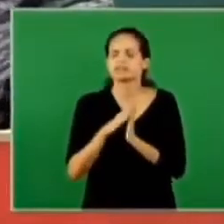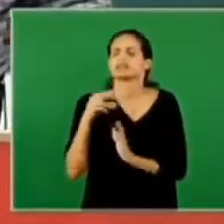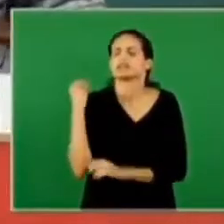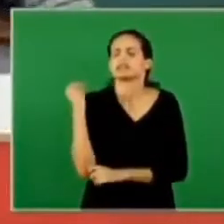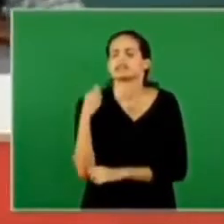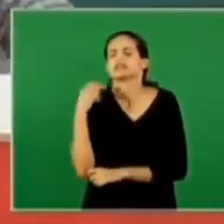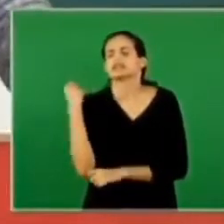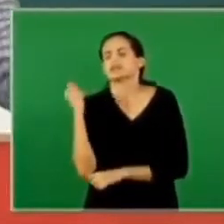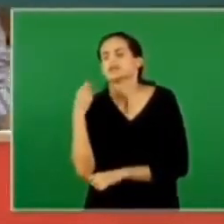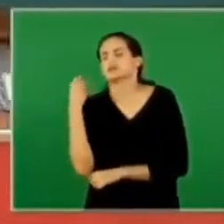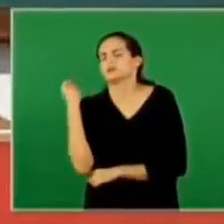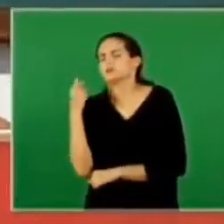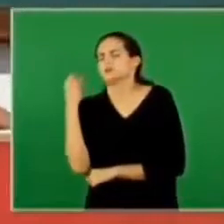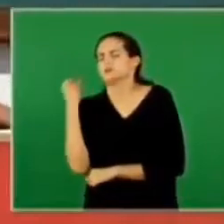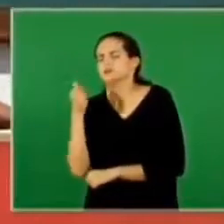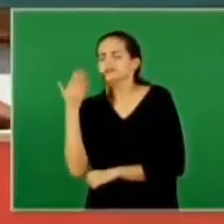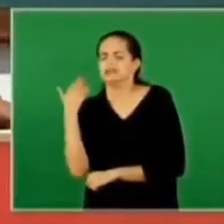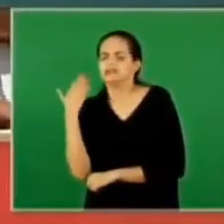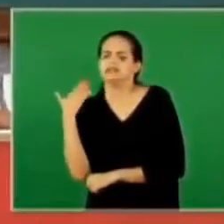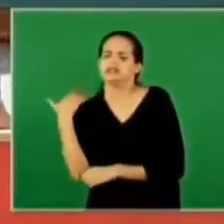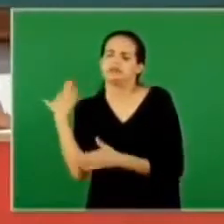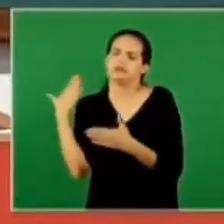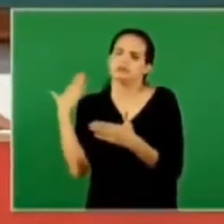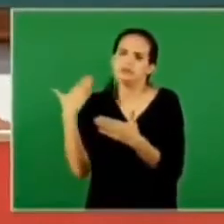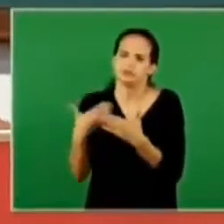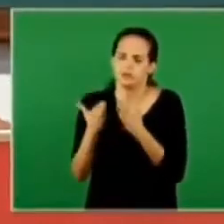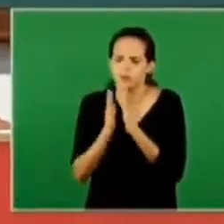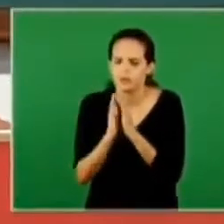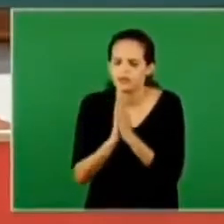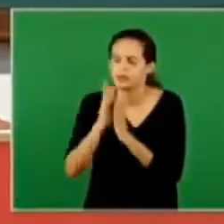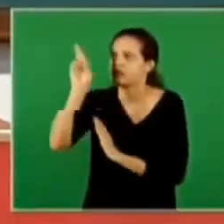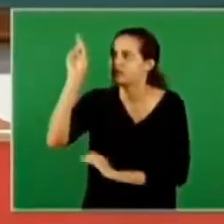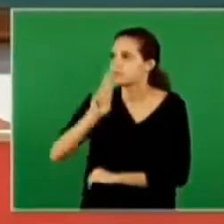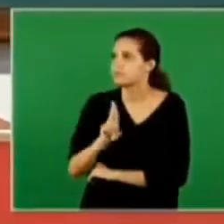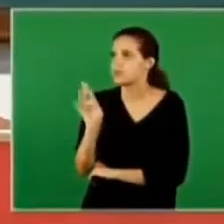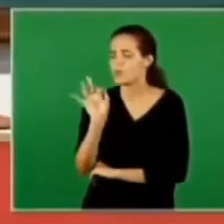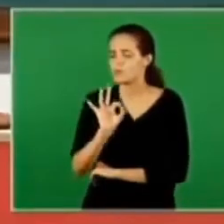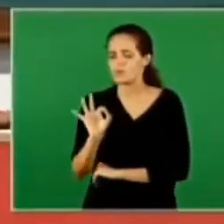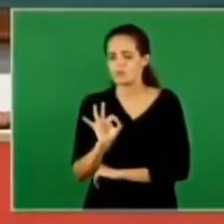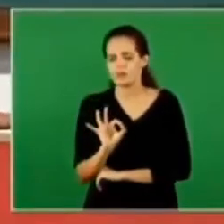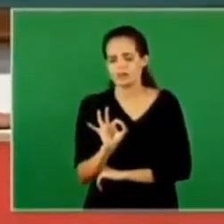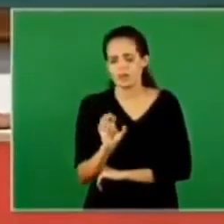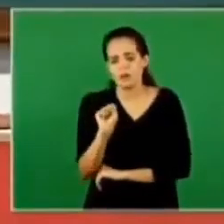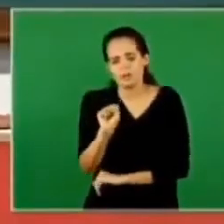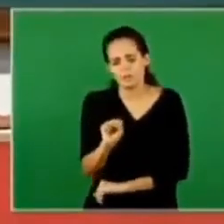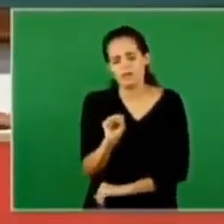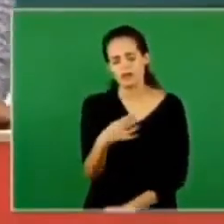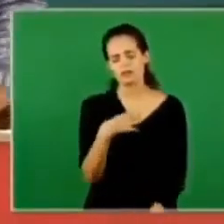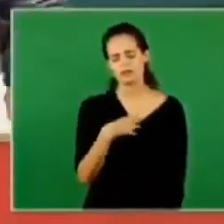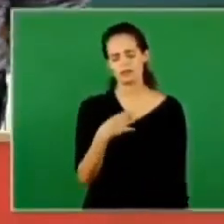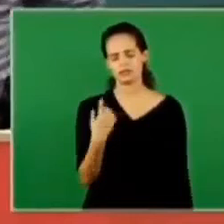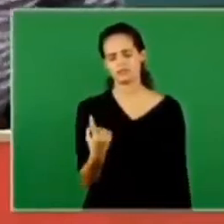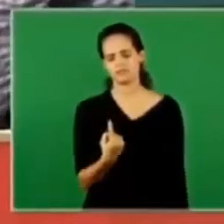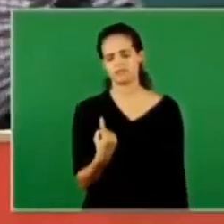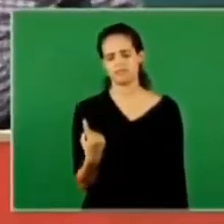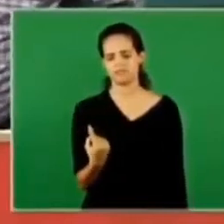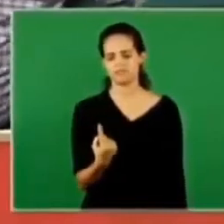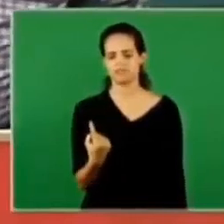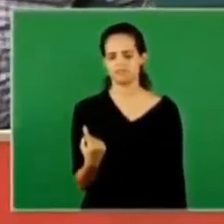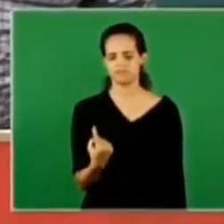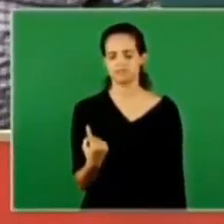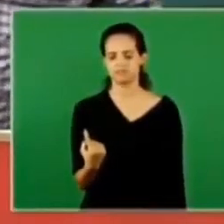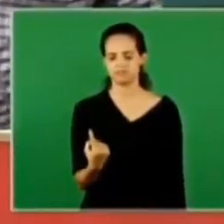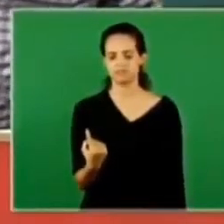for how long have you been praying and i haven't heard any answer we may even feel like we are alone